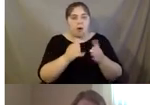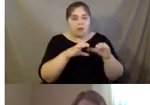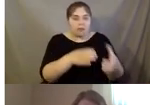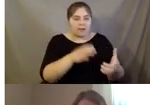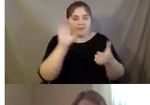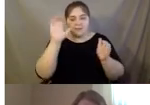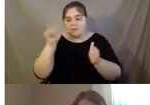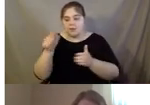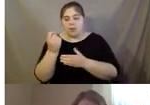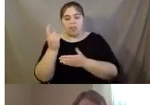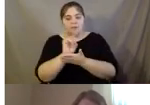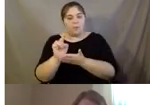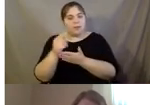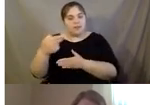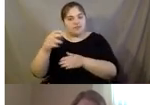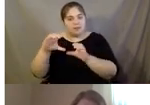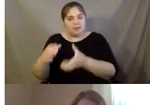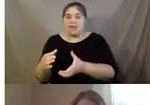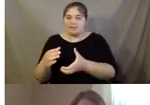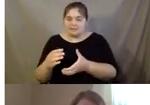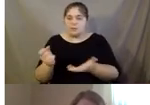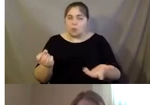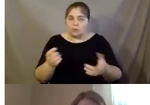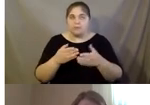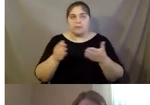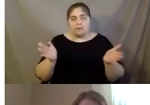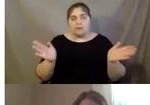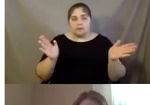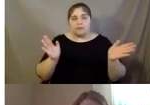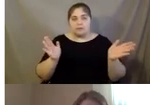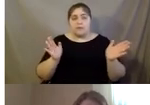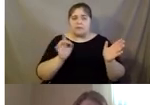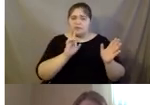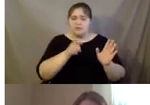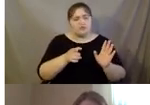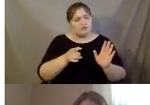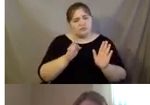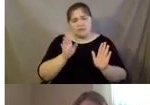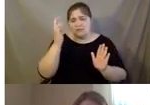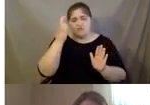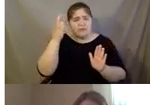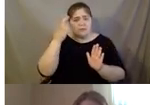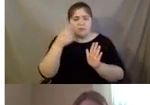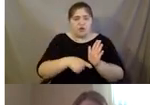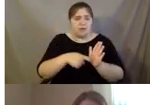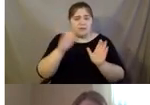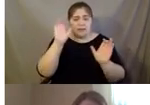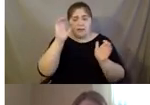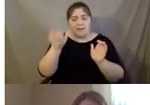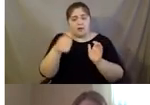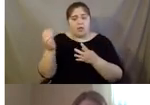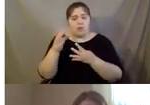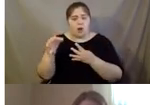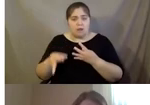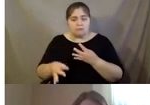history class. So generally speaking, um, very reasonably priced compared to other options